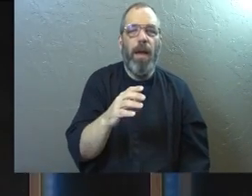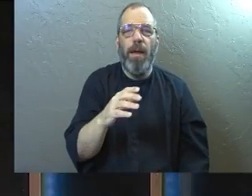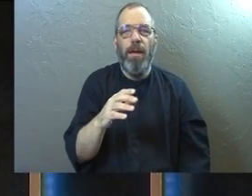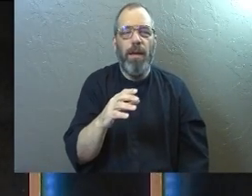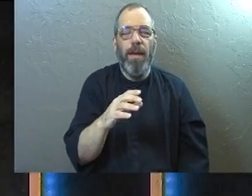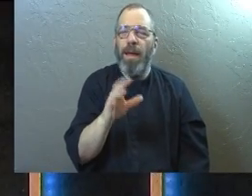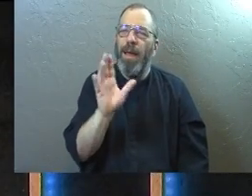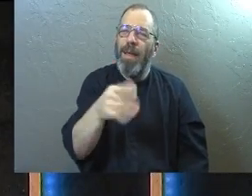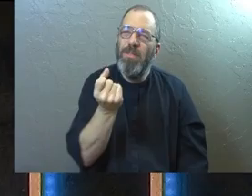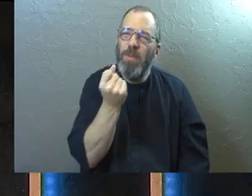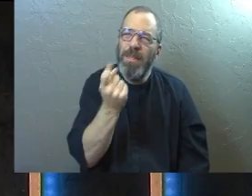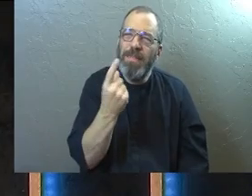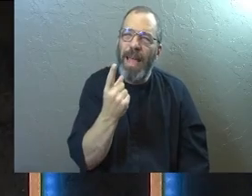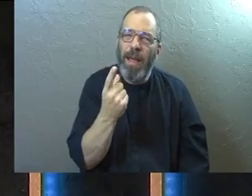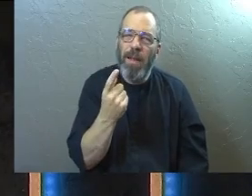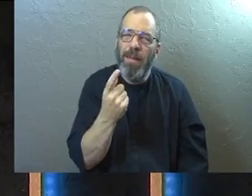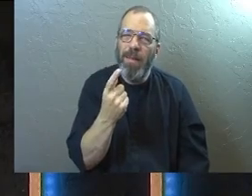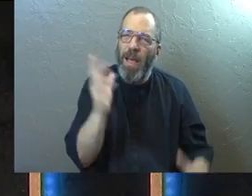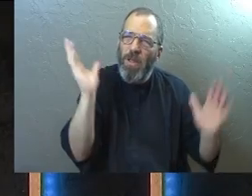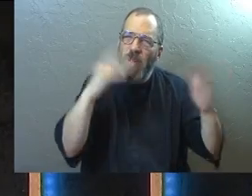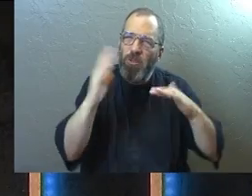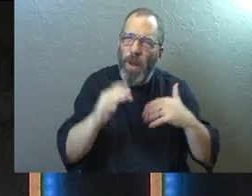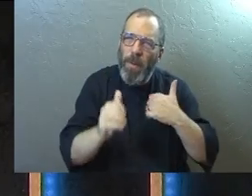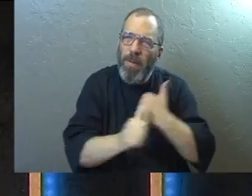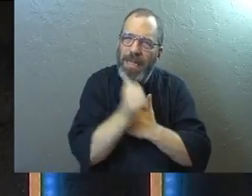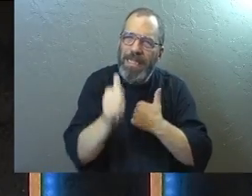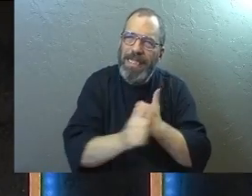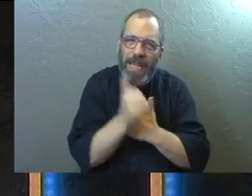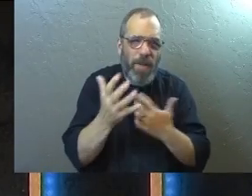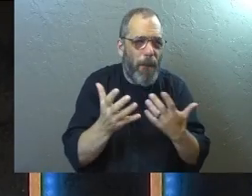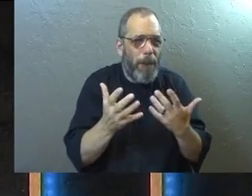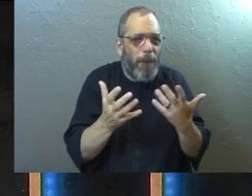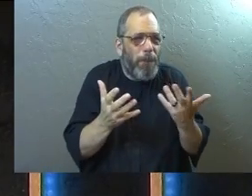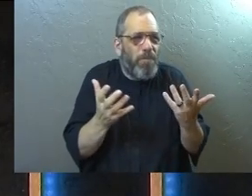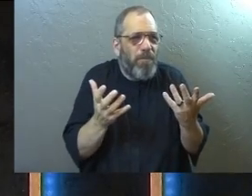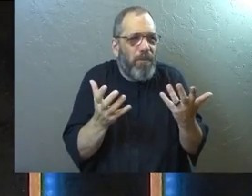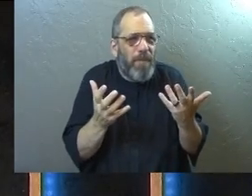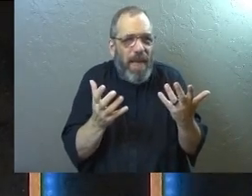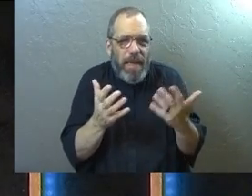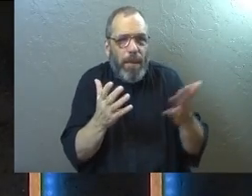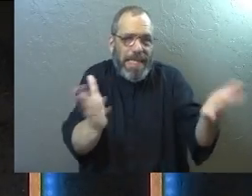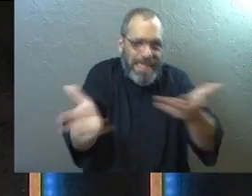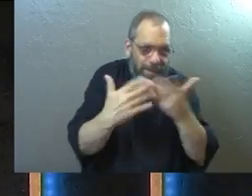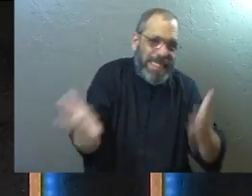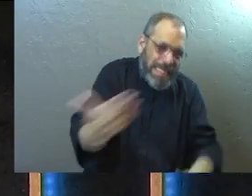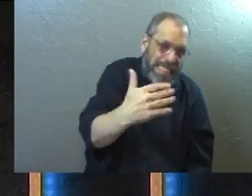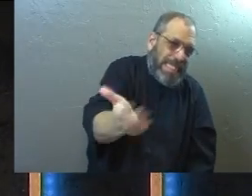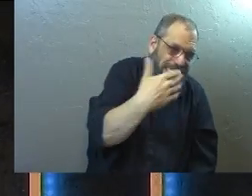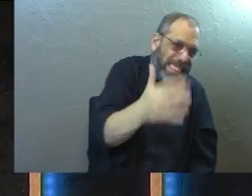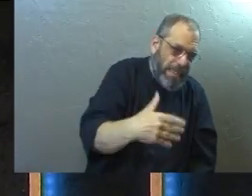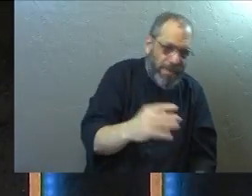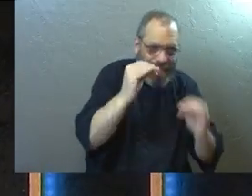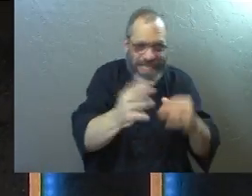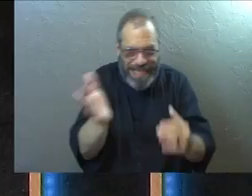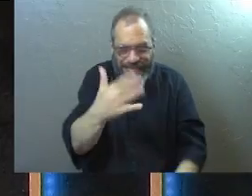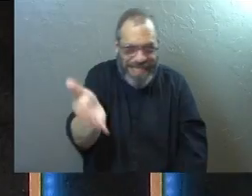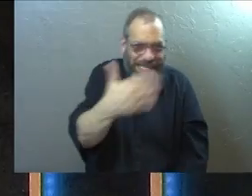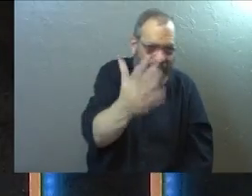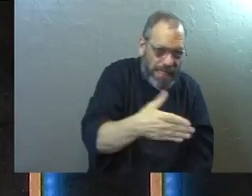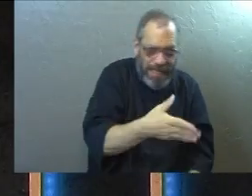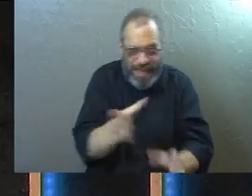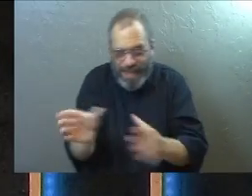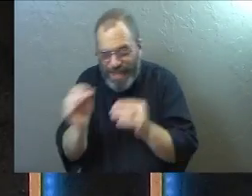you don't realize the trouble that you're in. You don't realize the danger that you're in. Like let's go this way and encouraging you and teaching you and